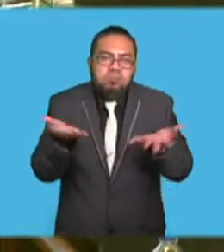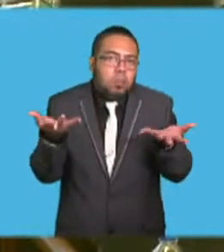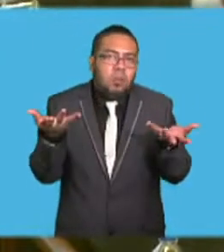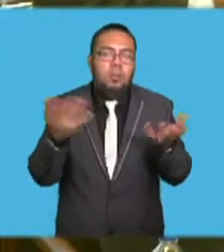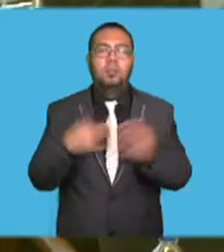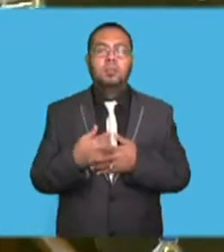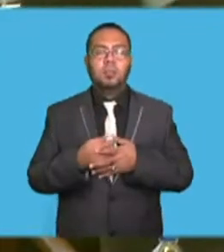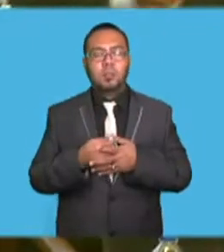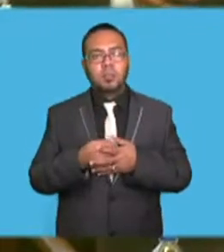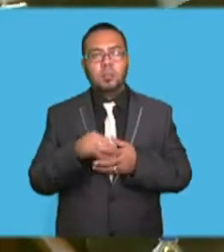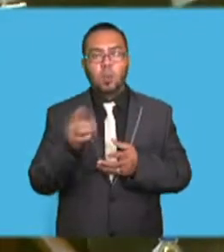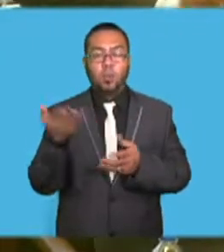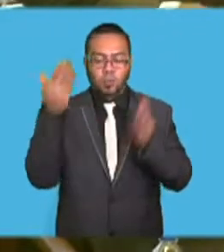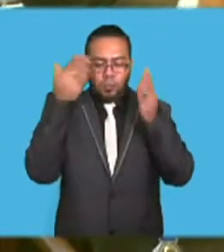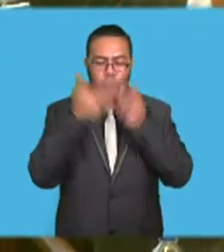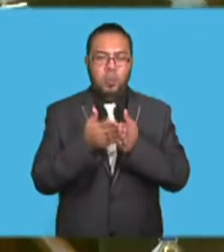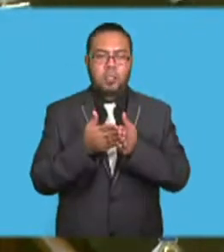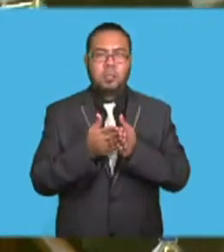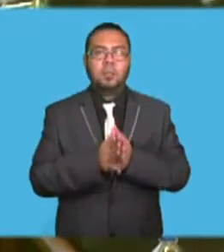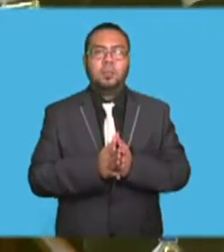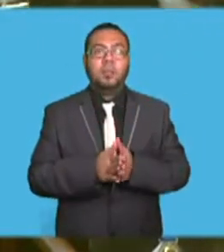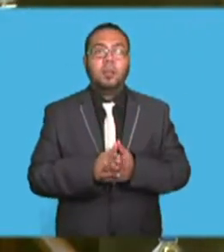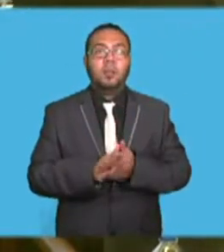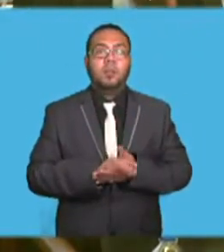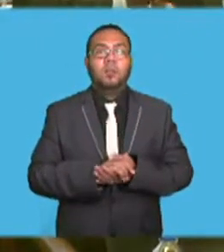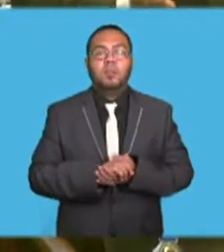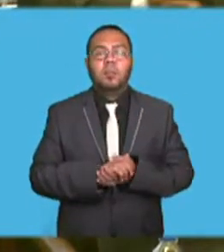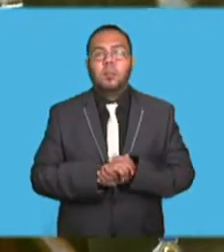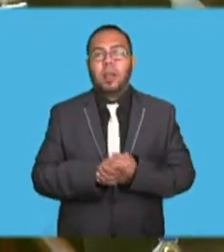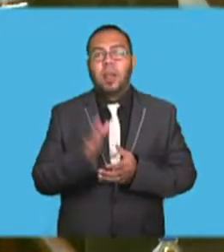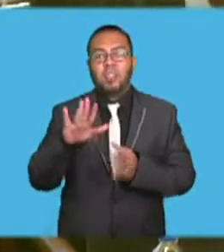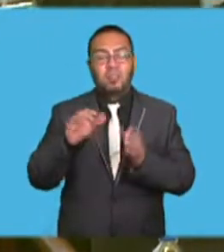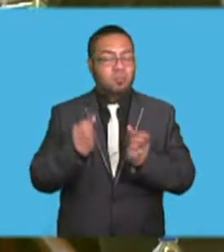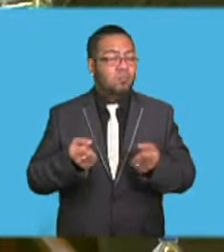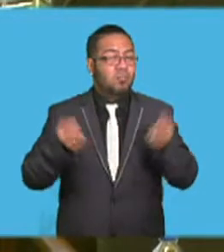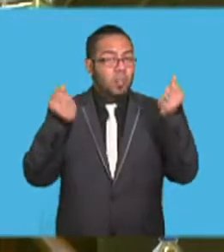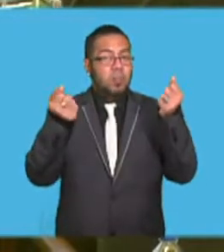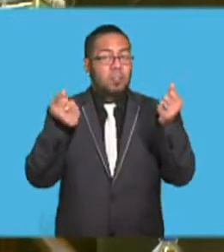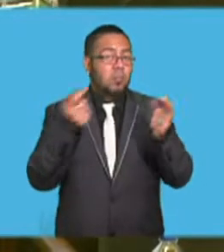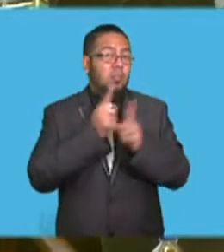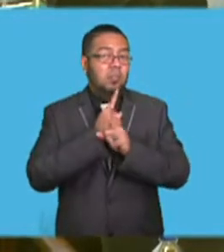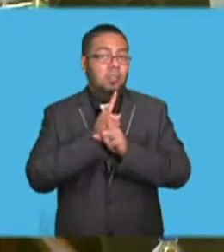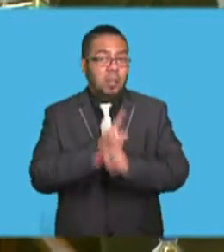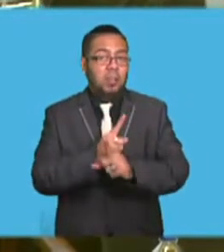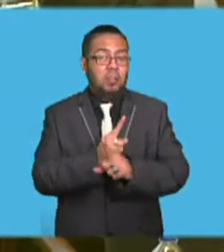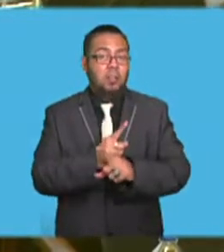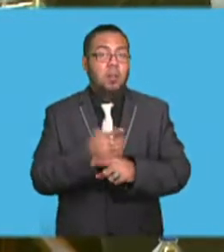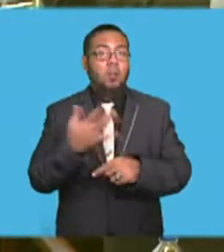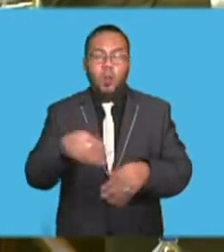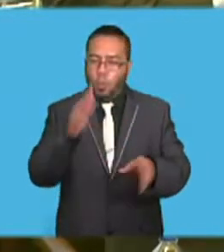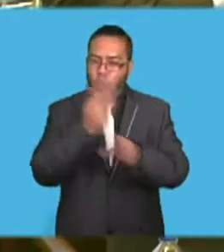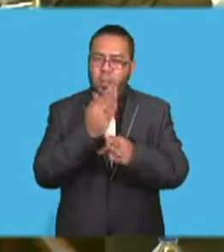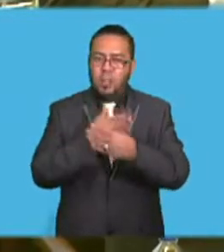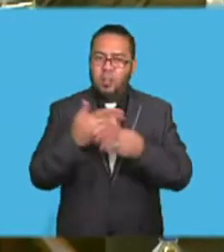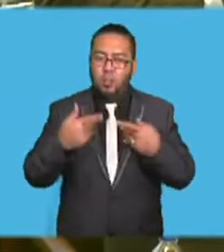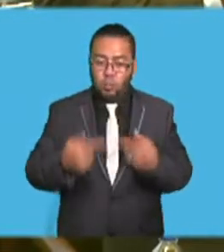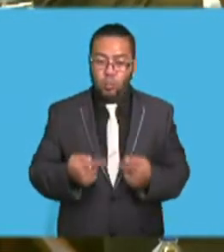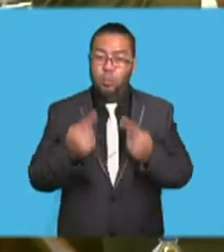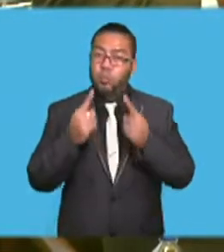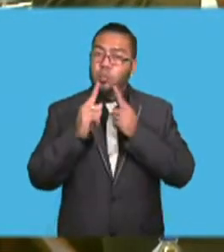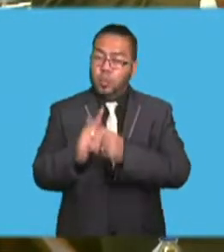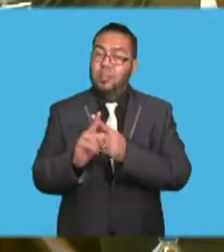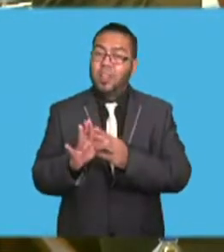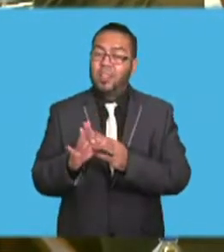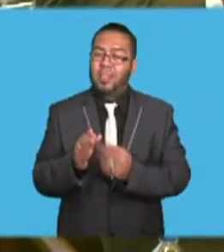under the framework and the secretariat of the UNFCCC and the champions, guided by the champions, we are working towards the